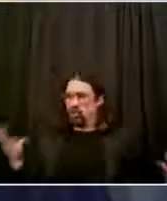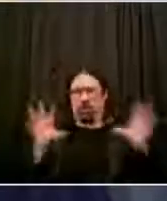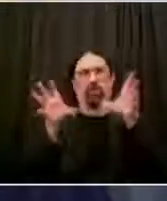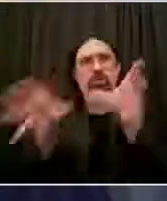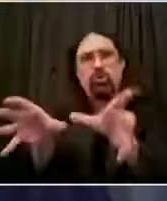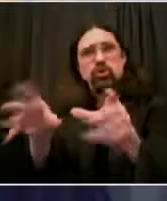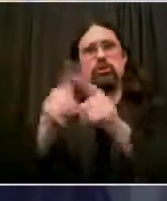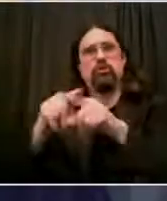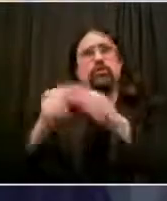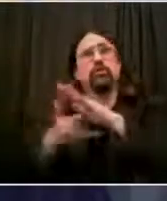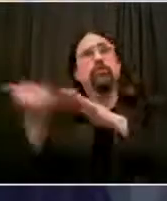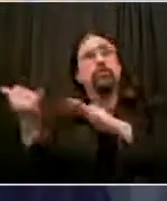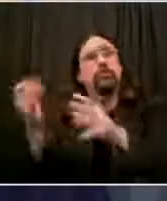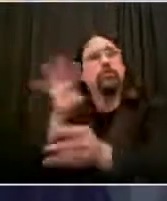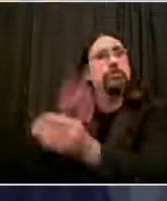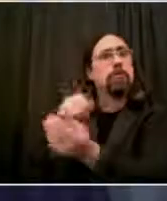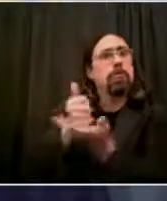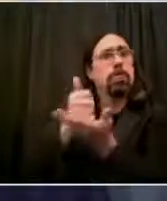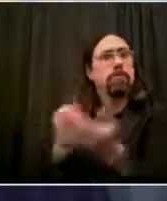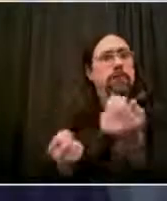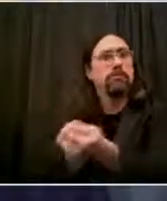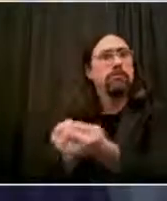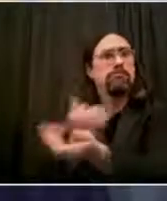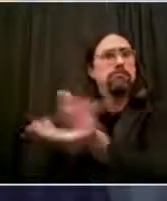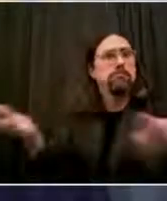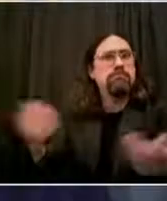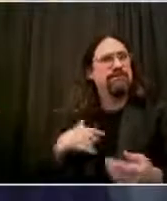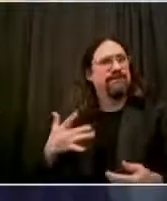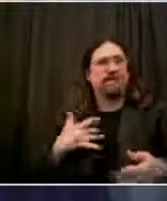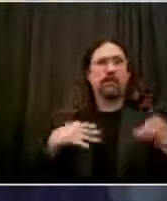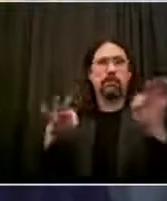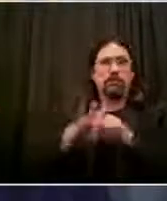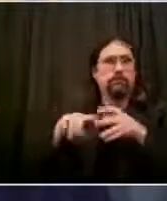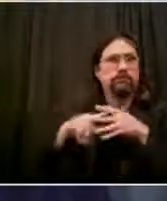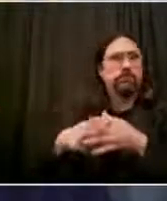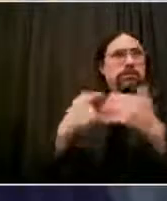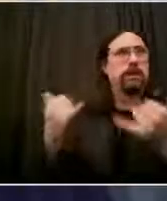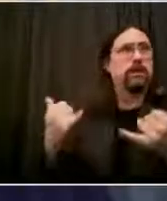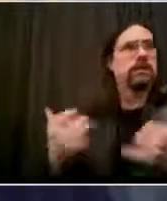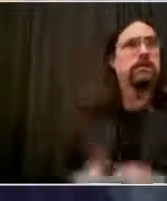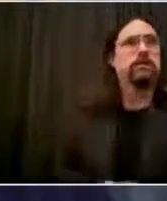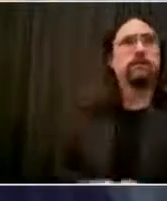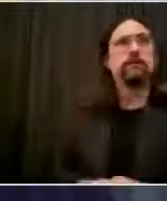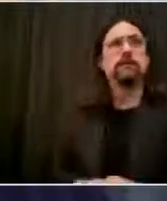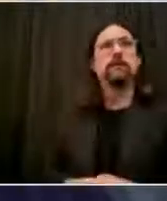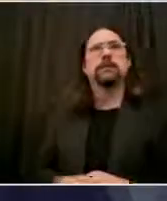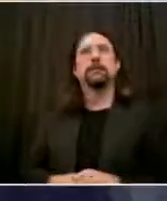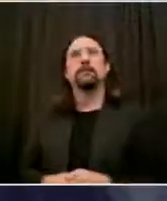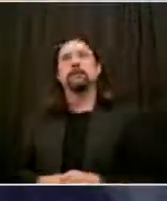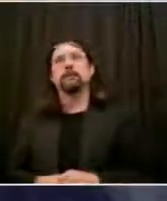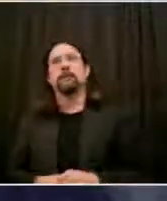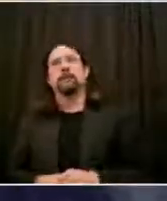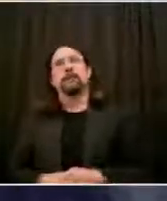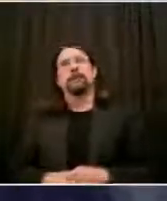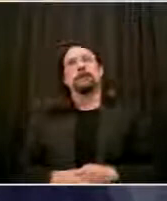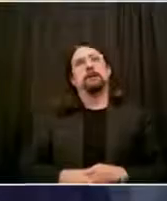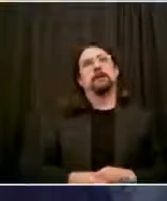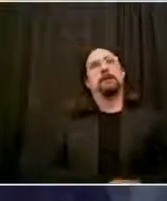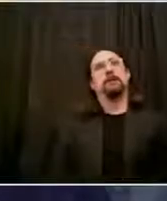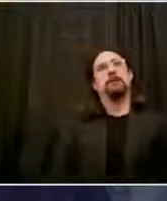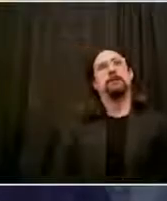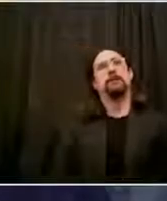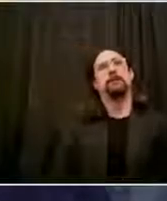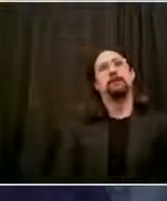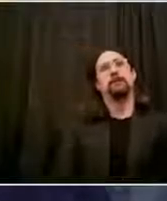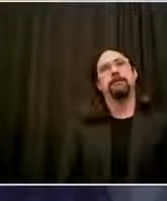there who says, hey, here's a good way to address, you know, to deal with this situation. Why don't you stand here? Why don't you stand there? Or that